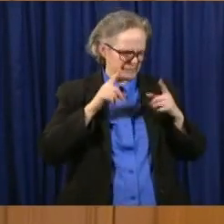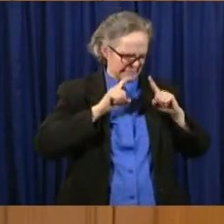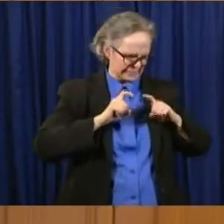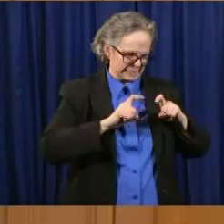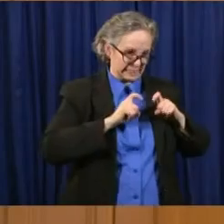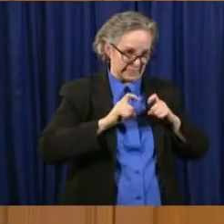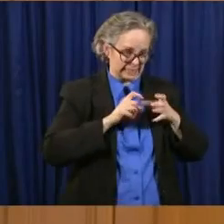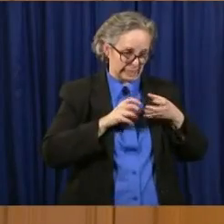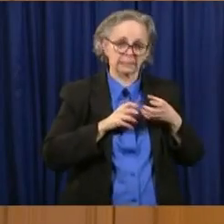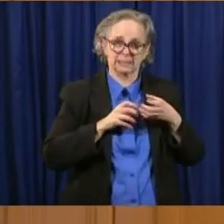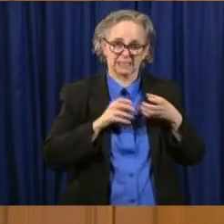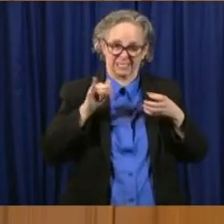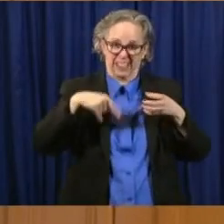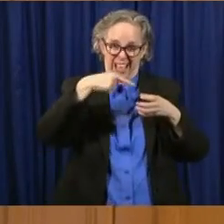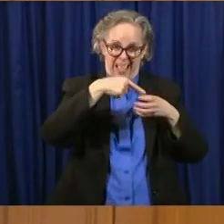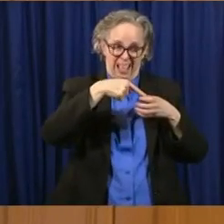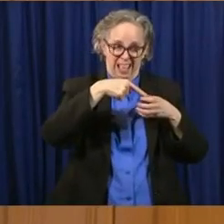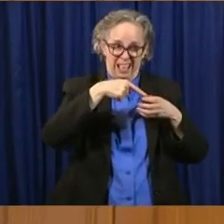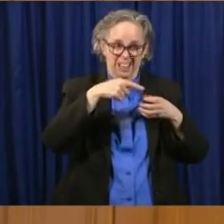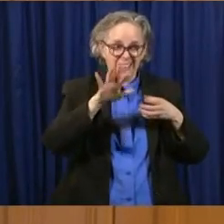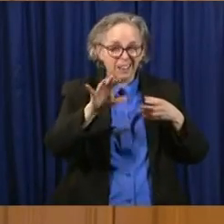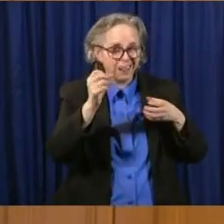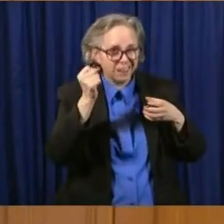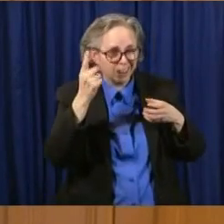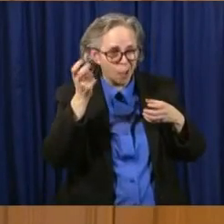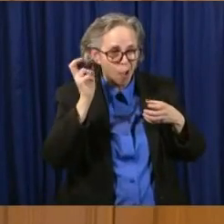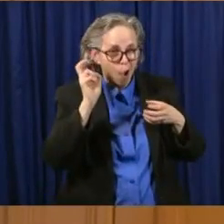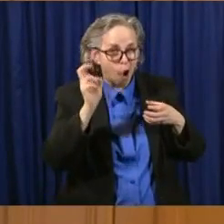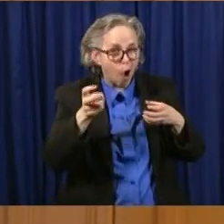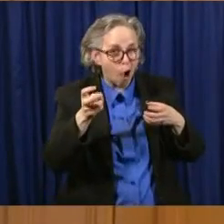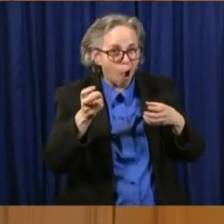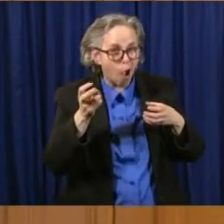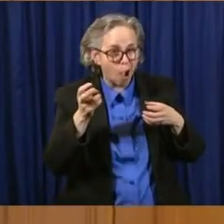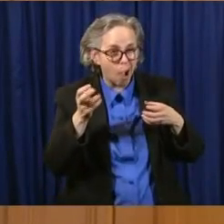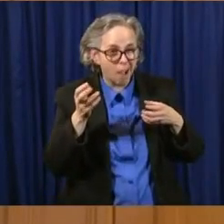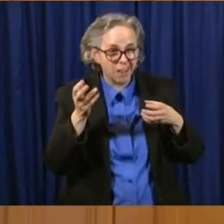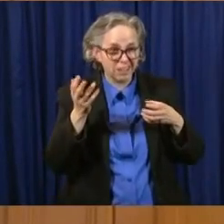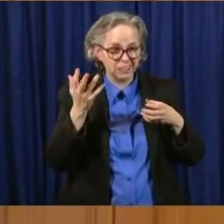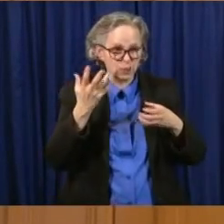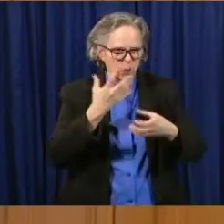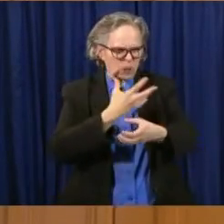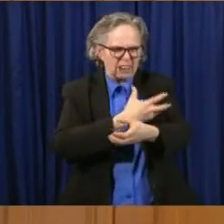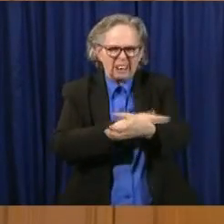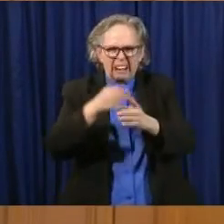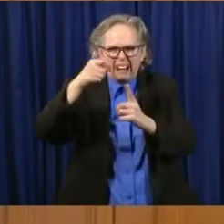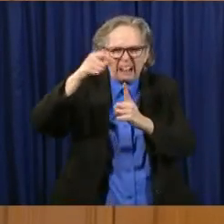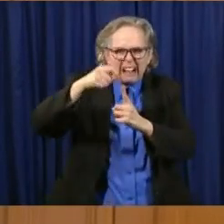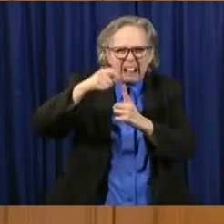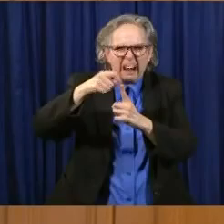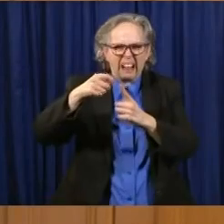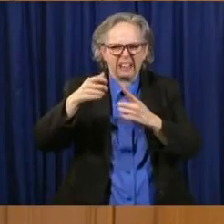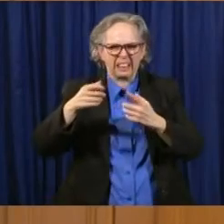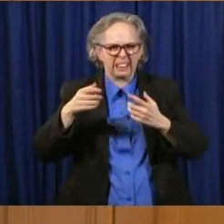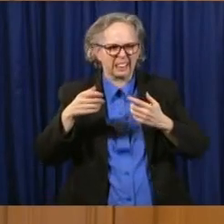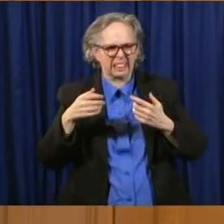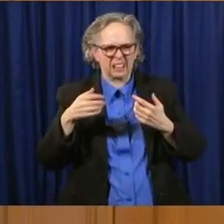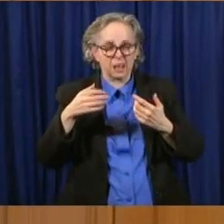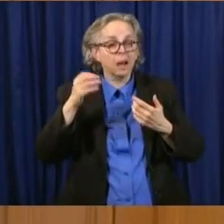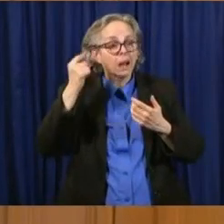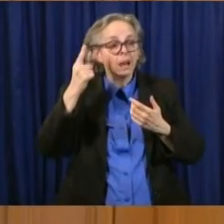blood serologic levels. So, and this will be of people who have evidence that they had the disease.